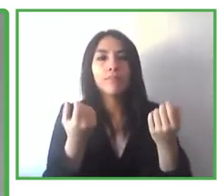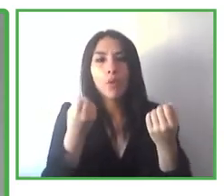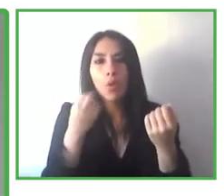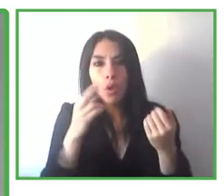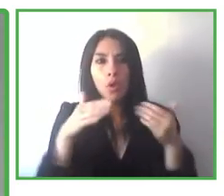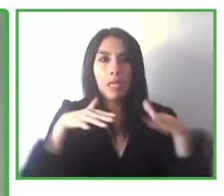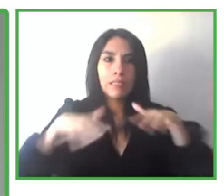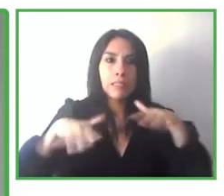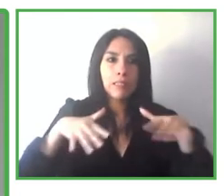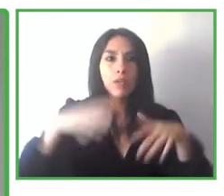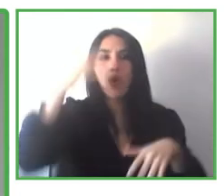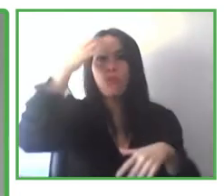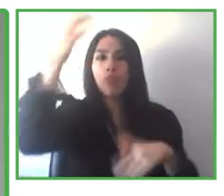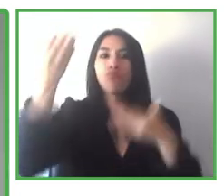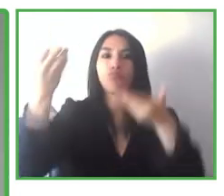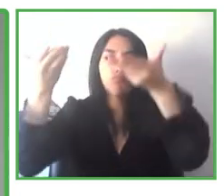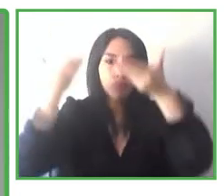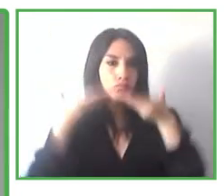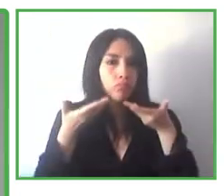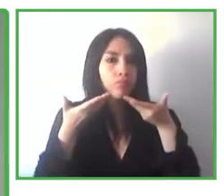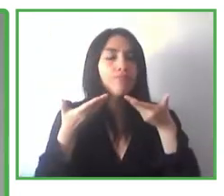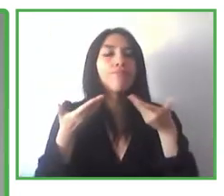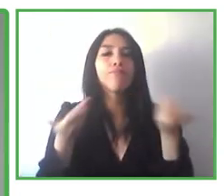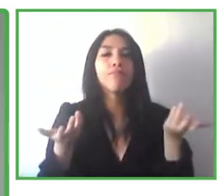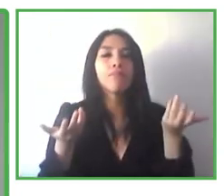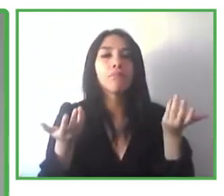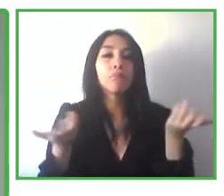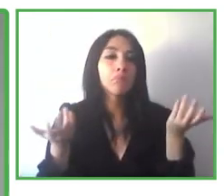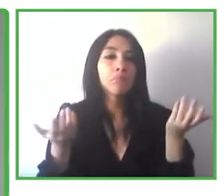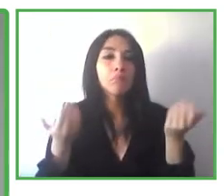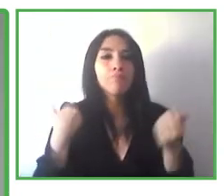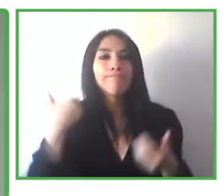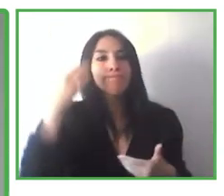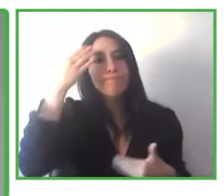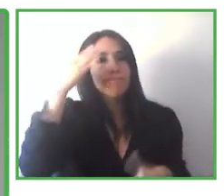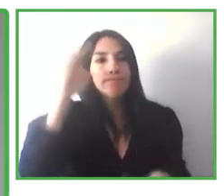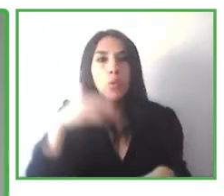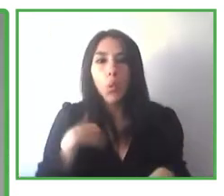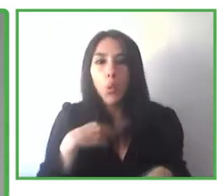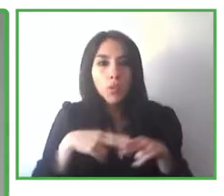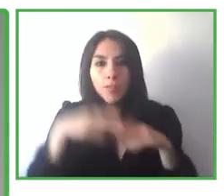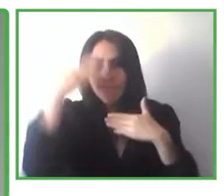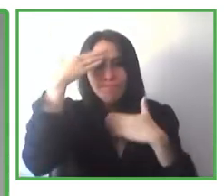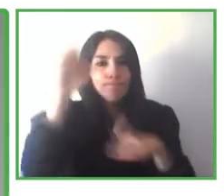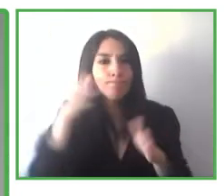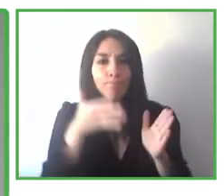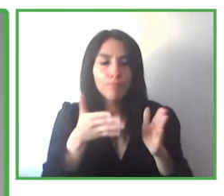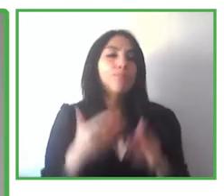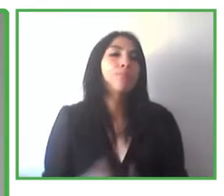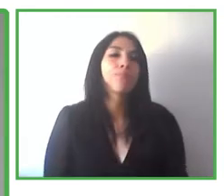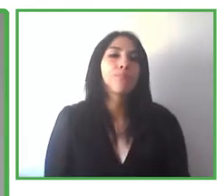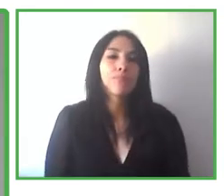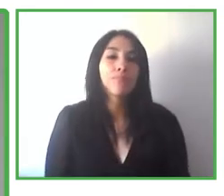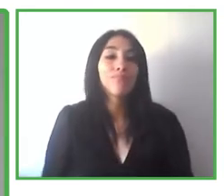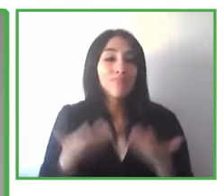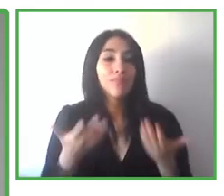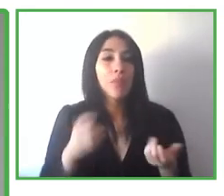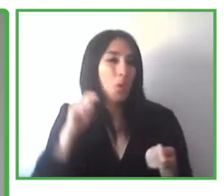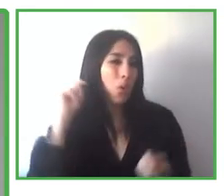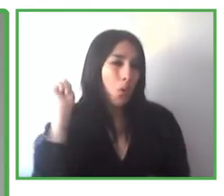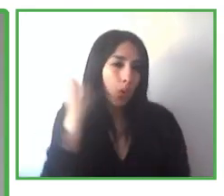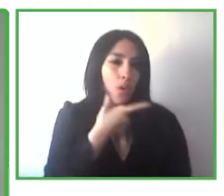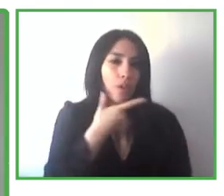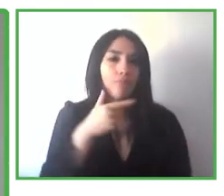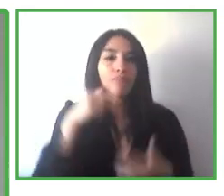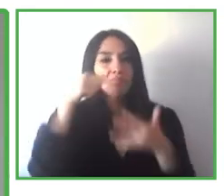to the services of digital government where all the technologies can be included. At the end of